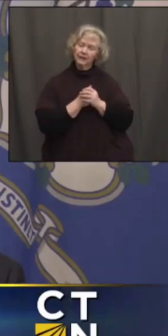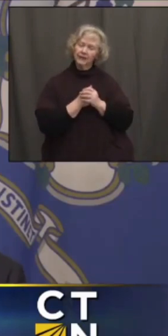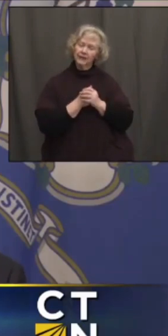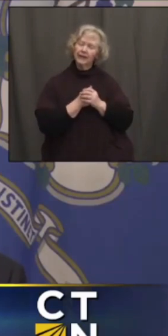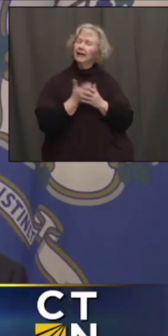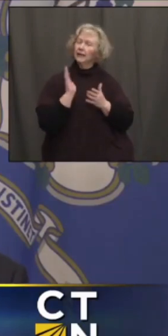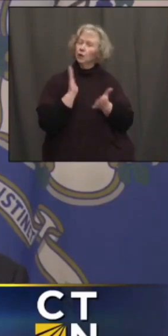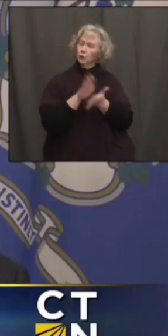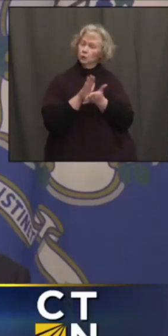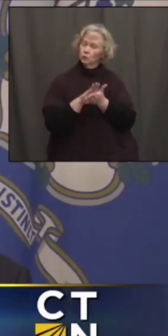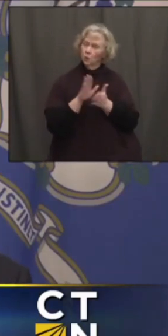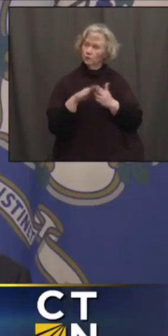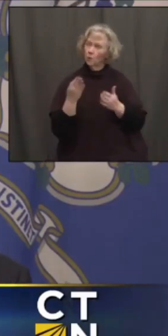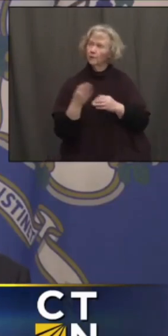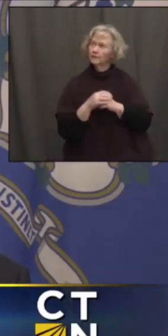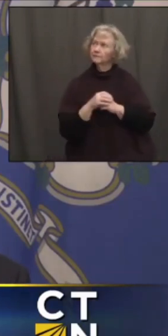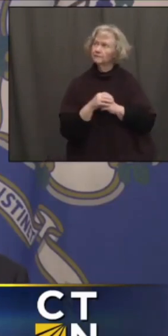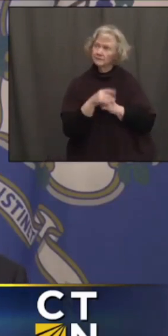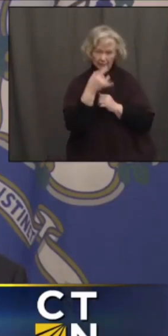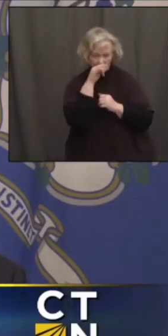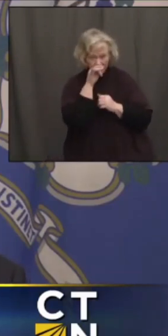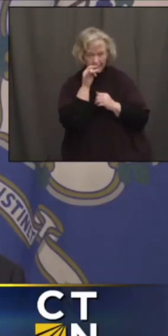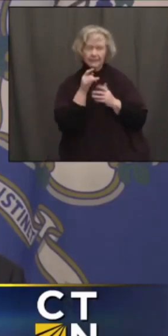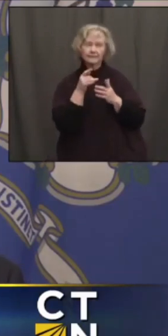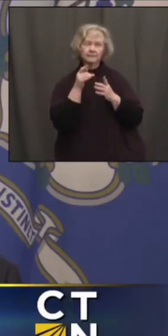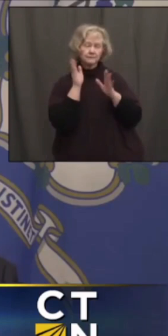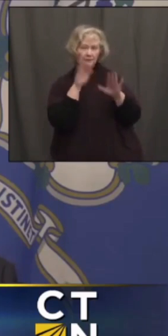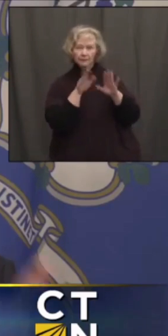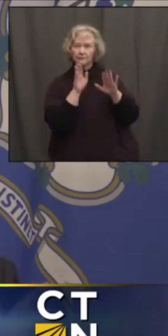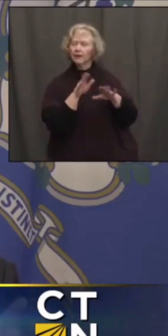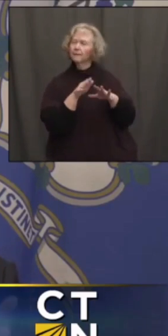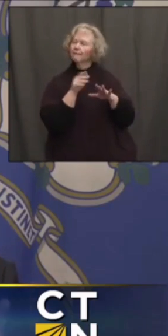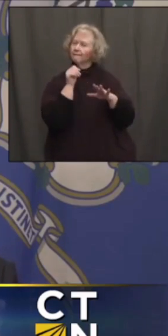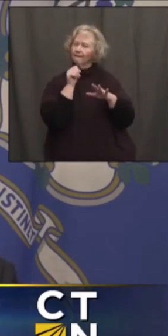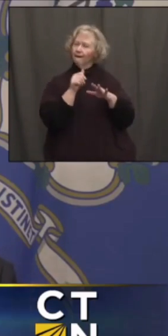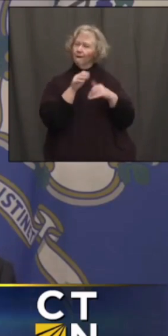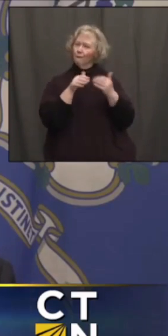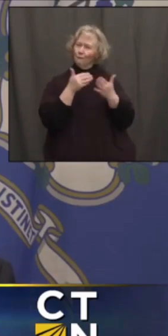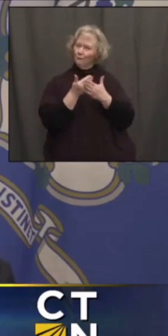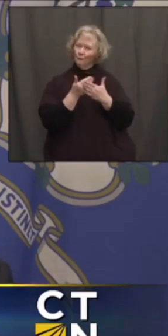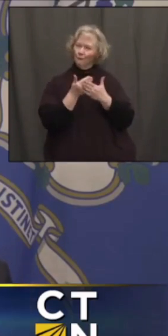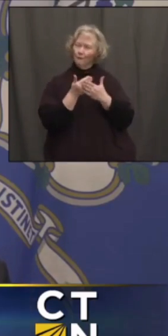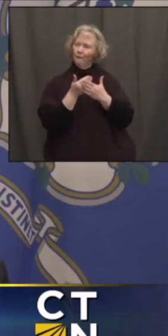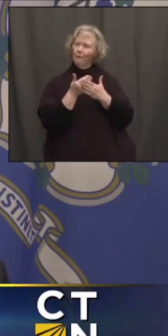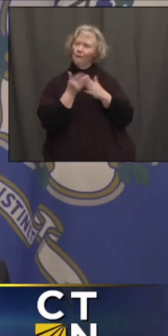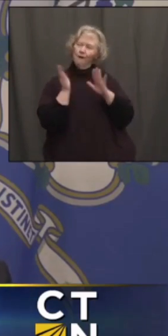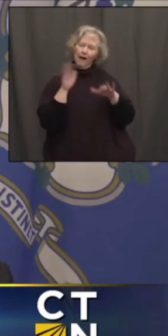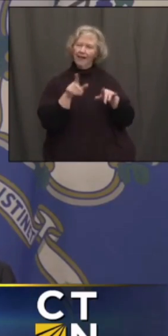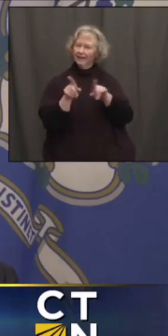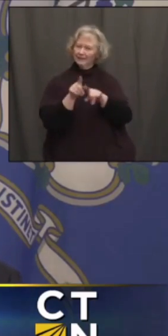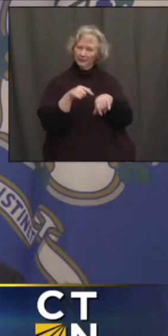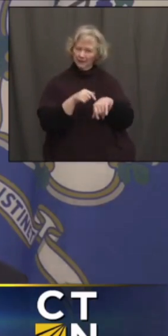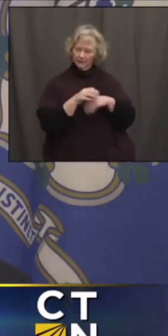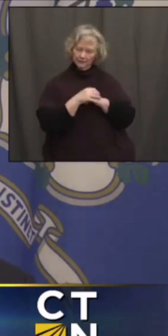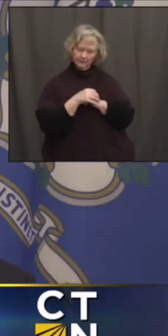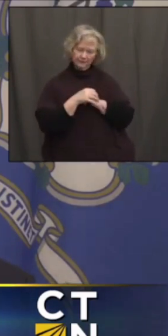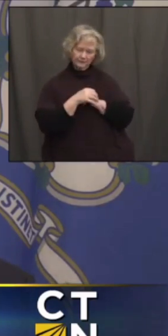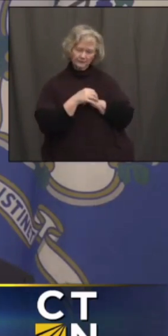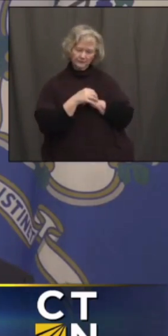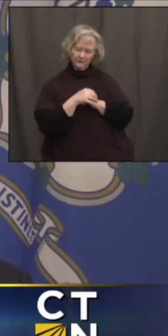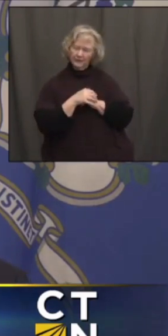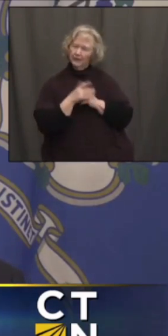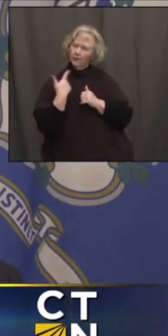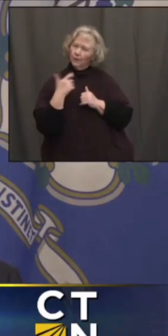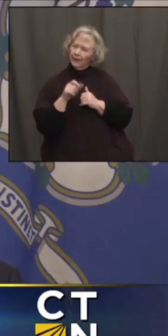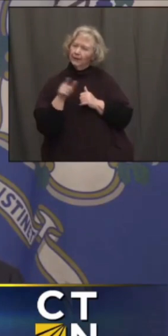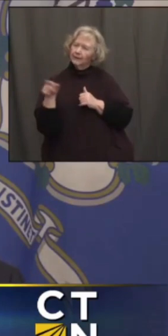our schools have been open and our kids are getting back to school, but not everybody comes back to school at the same time. We got to continue to build